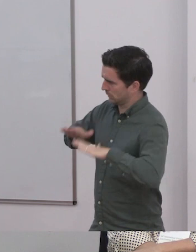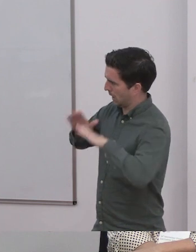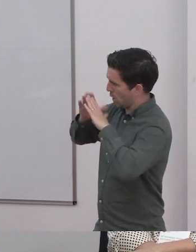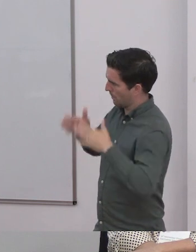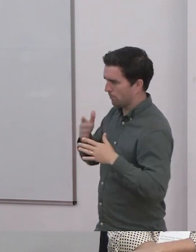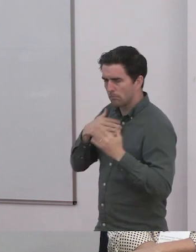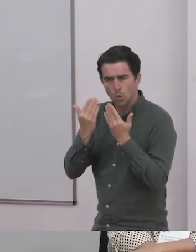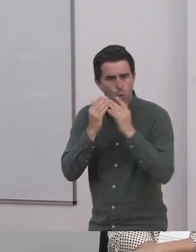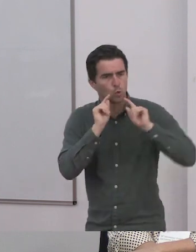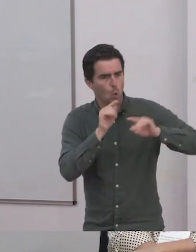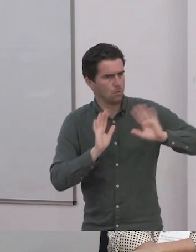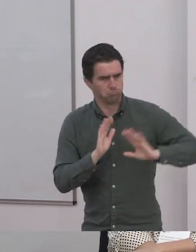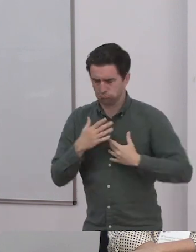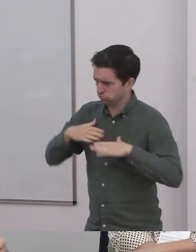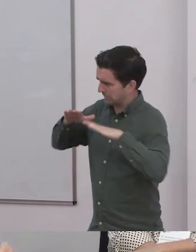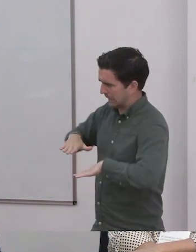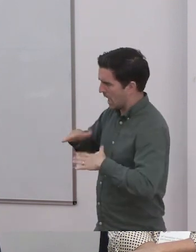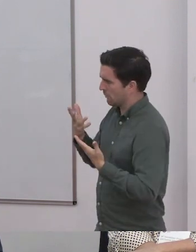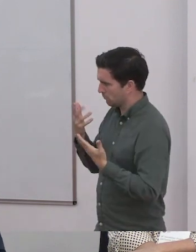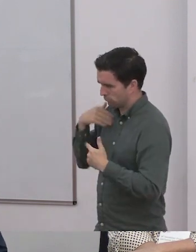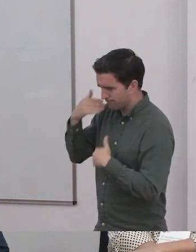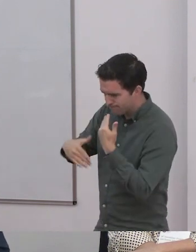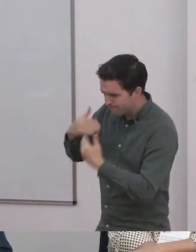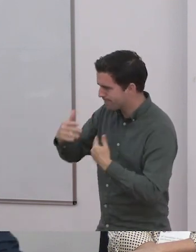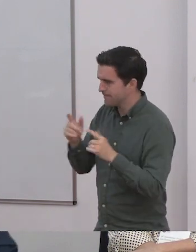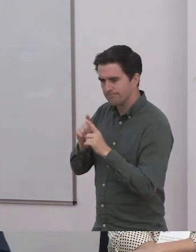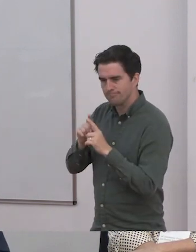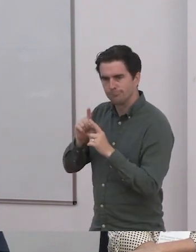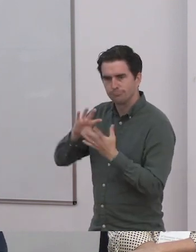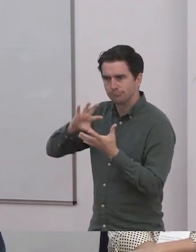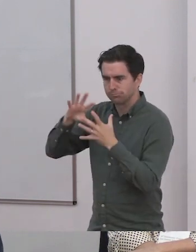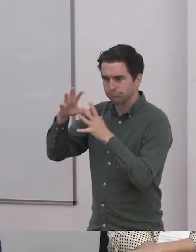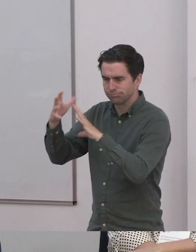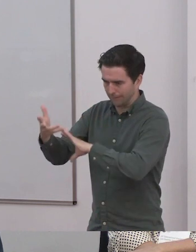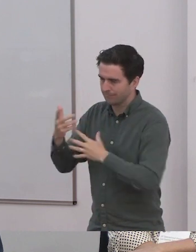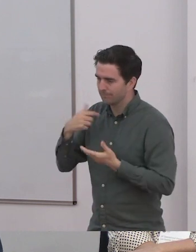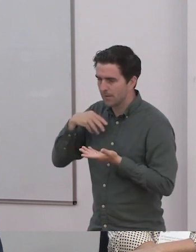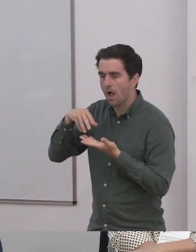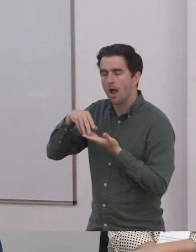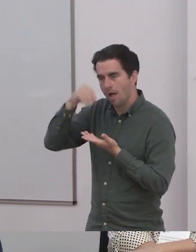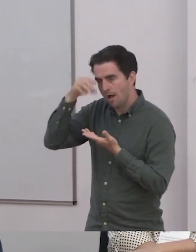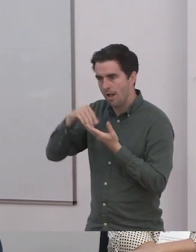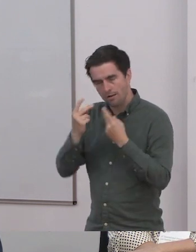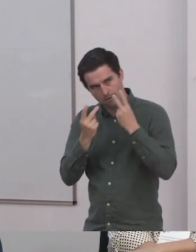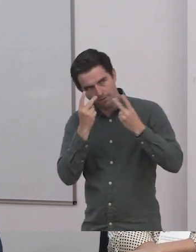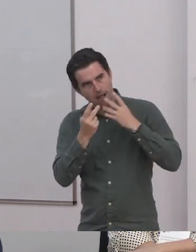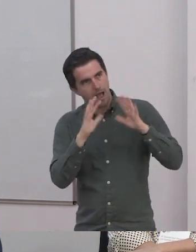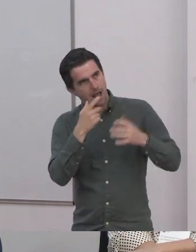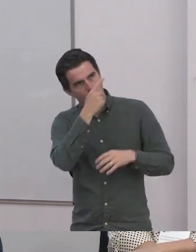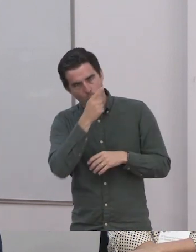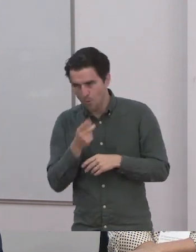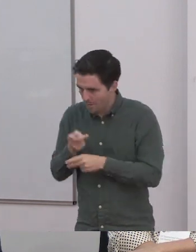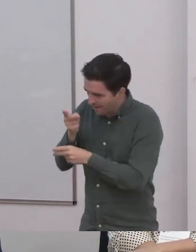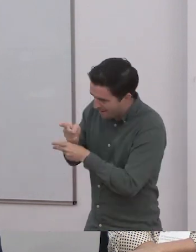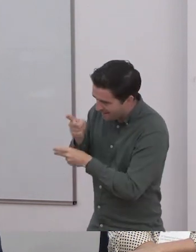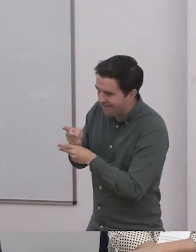It really doesn't matter what you try to teach your children. They're going to learn the most from who you are. Which is